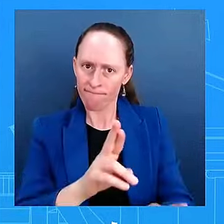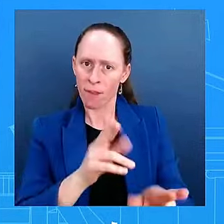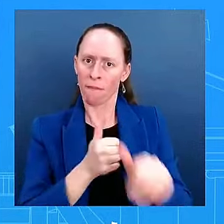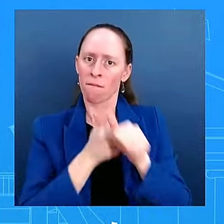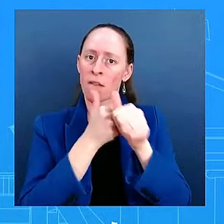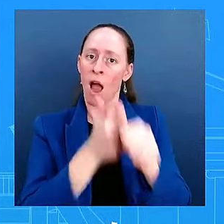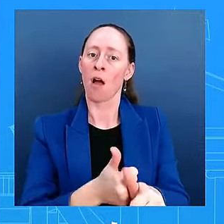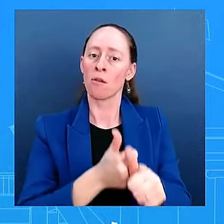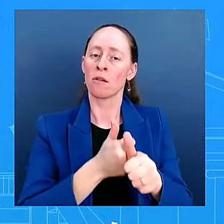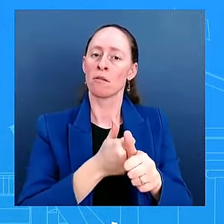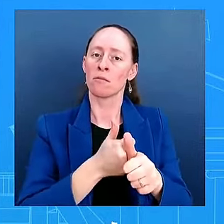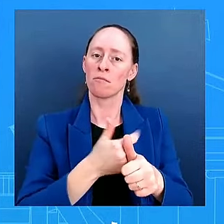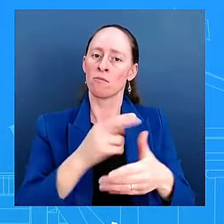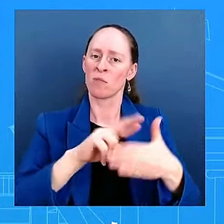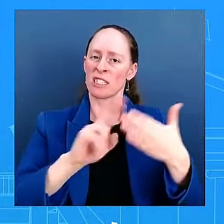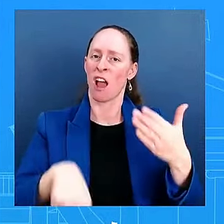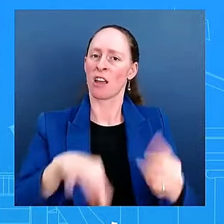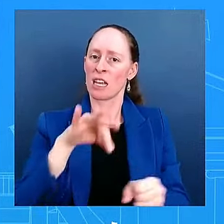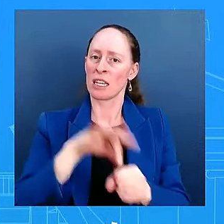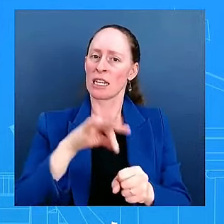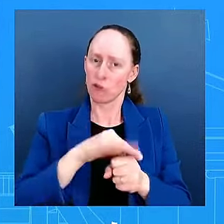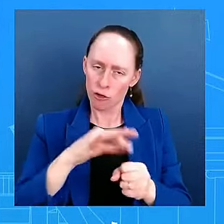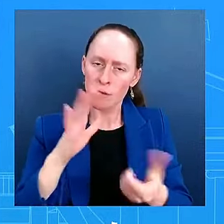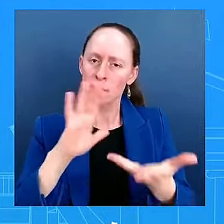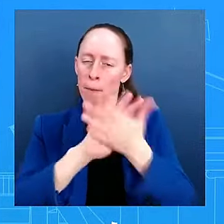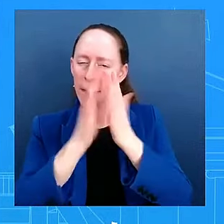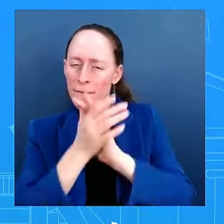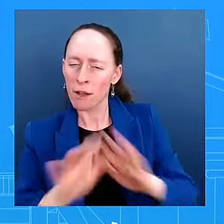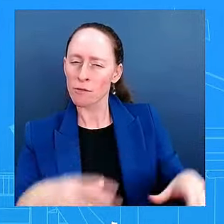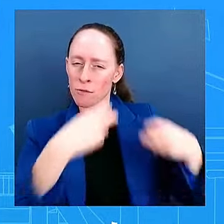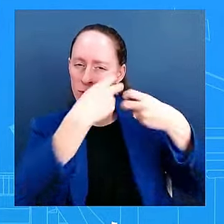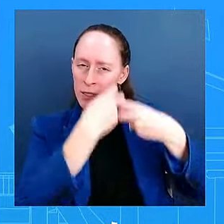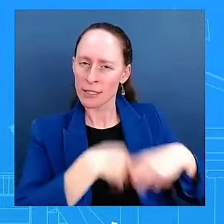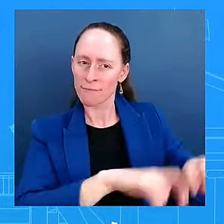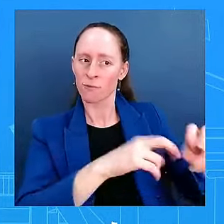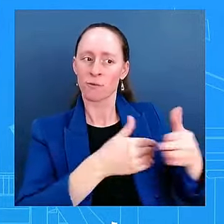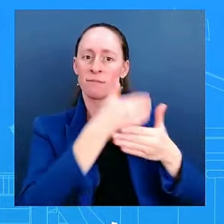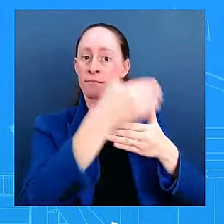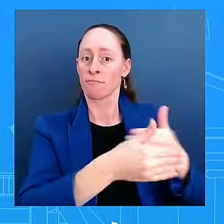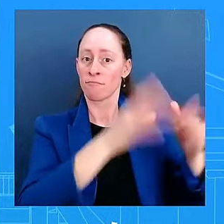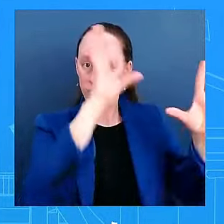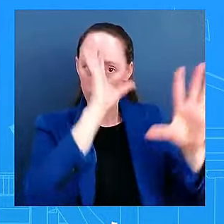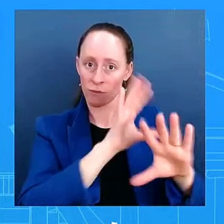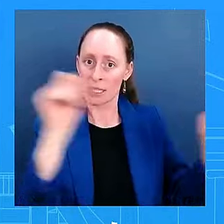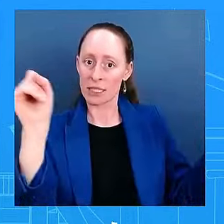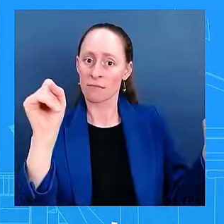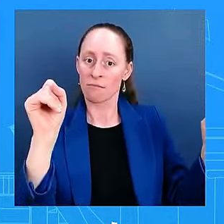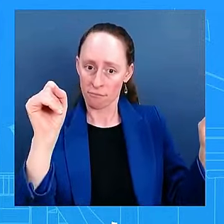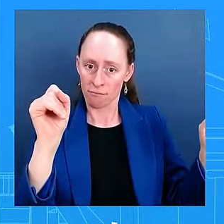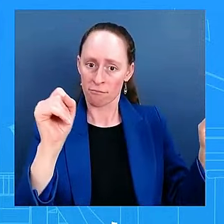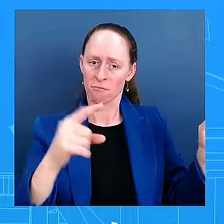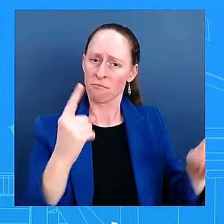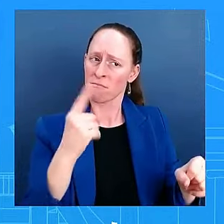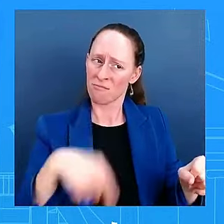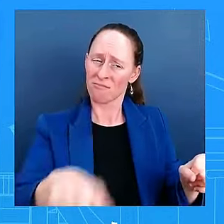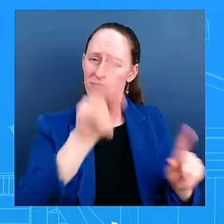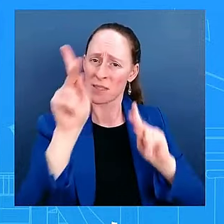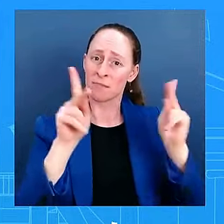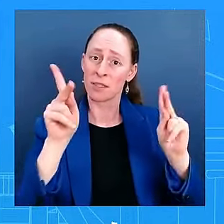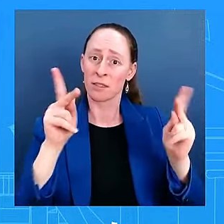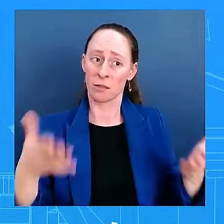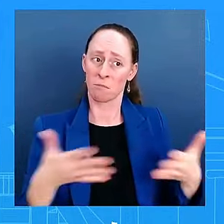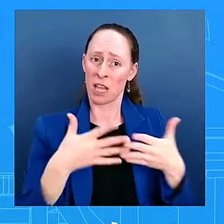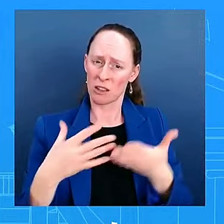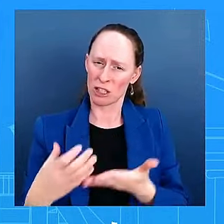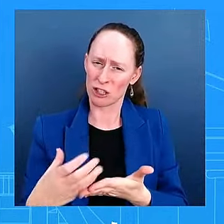That is what the American people deserve. And that's what we're going to, it's really, it's not complicated. It's truly, truly as simple as that.